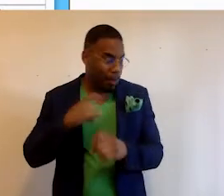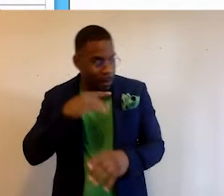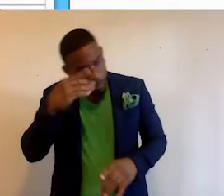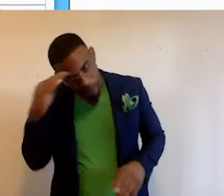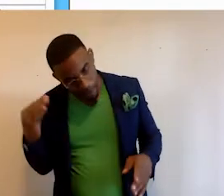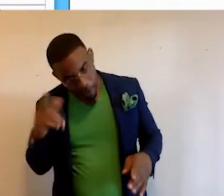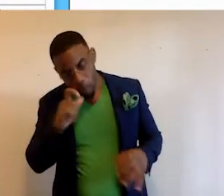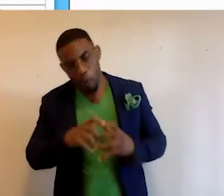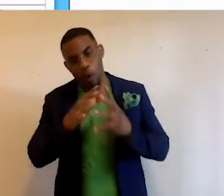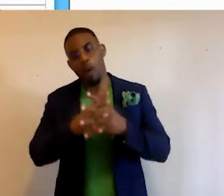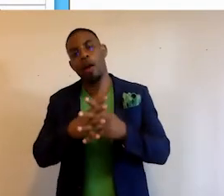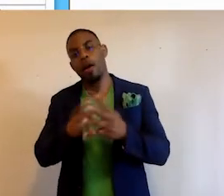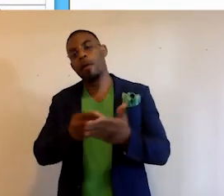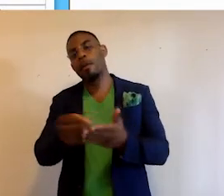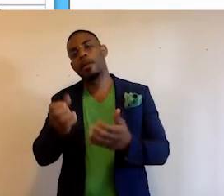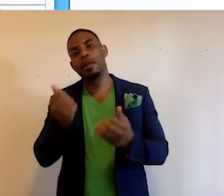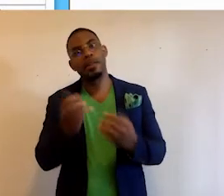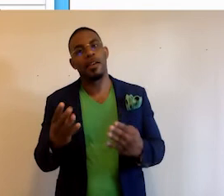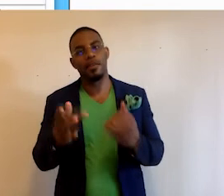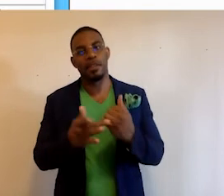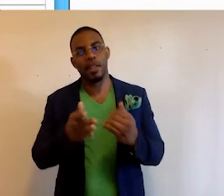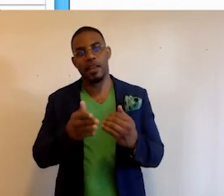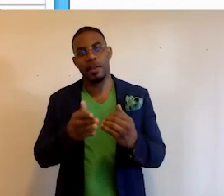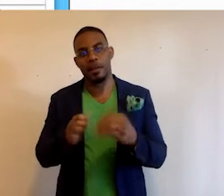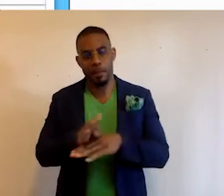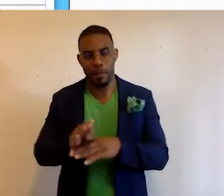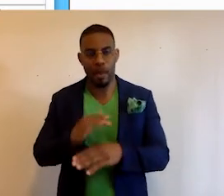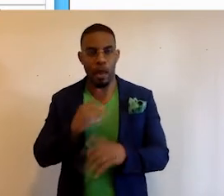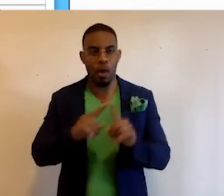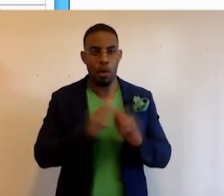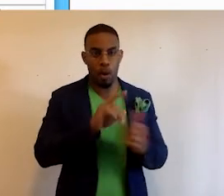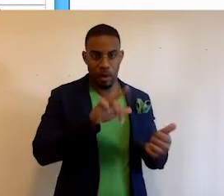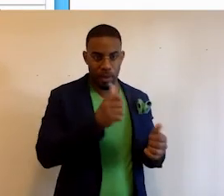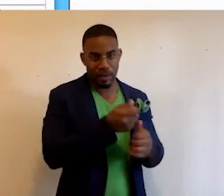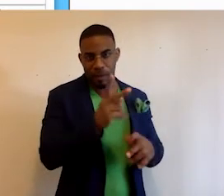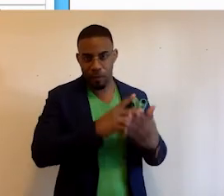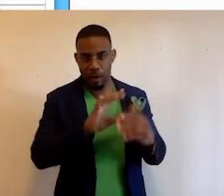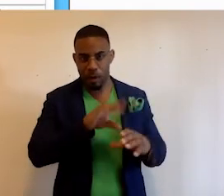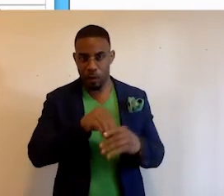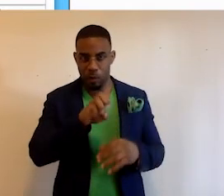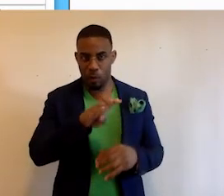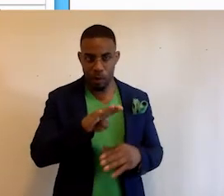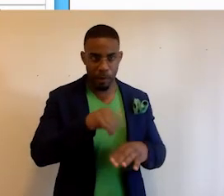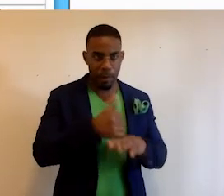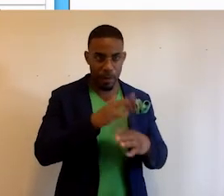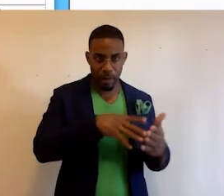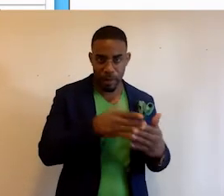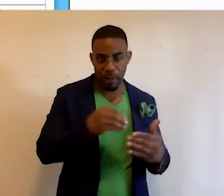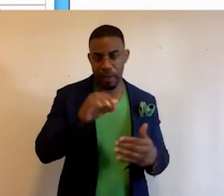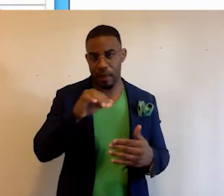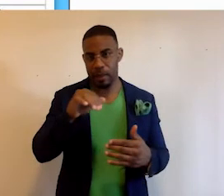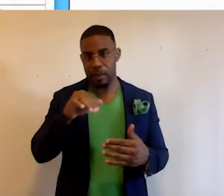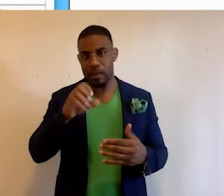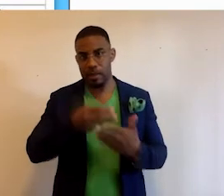black, who's launched and purchased several tech ventures. I also worked with Dale on several projects, including a web-based scheduling and shop